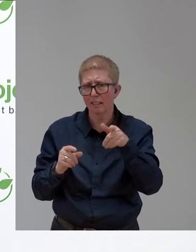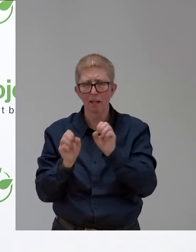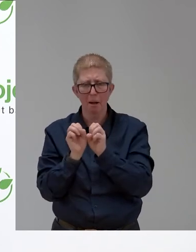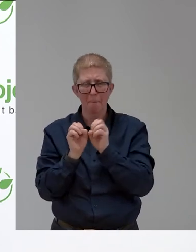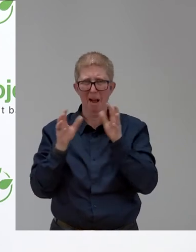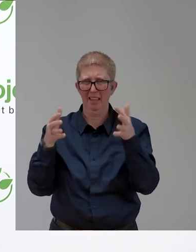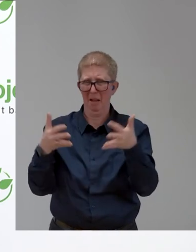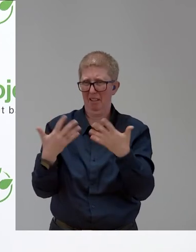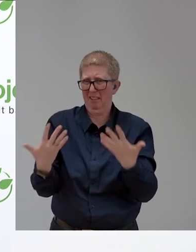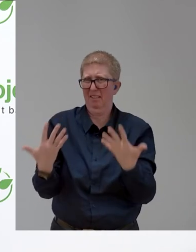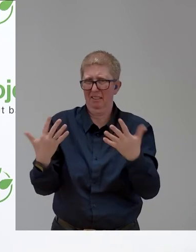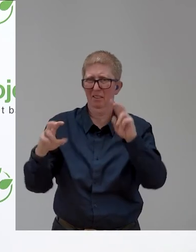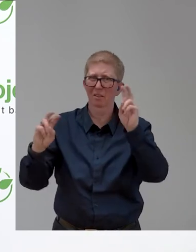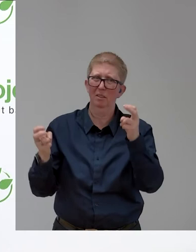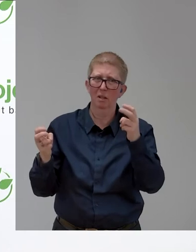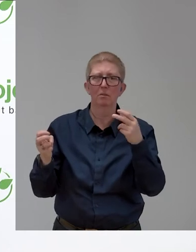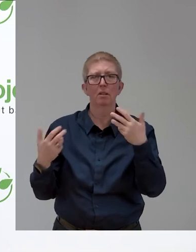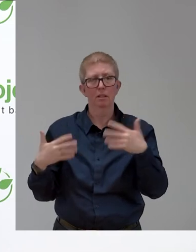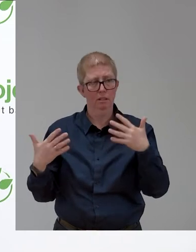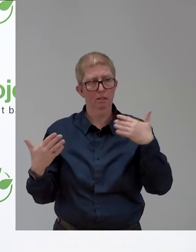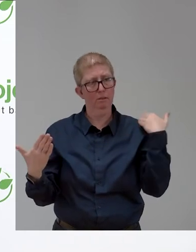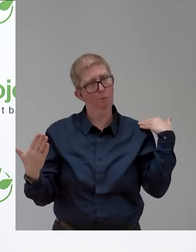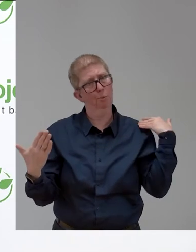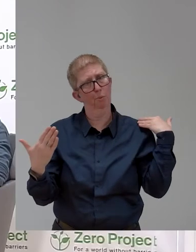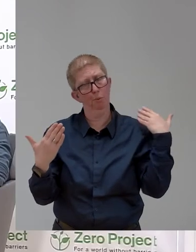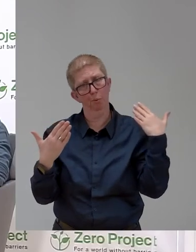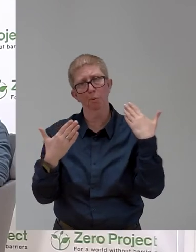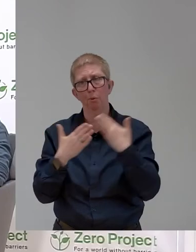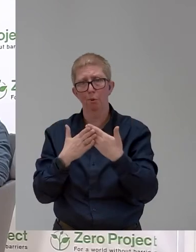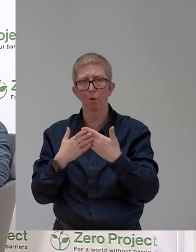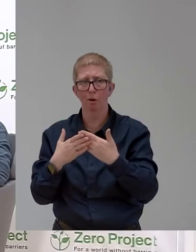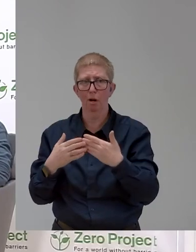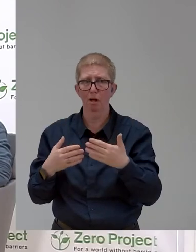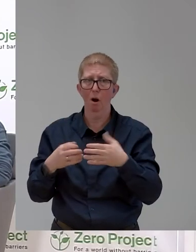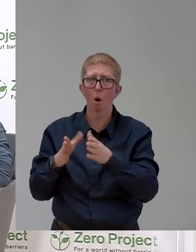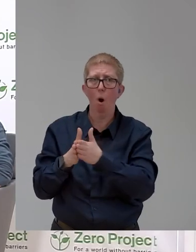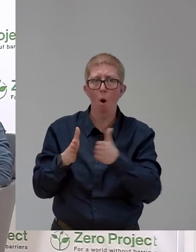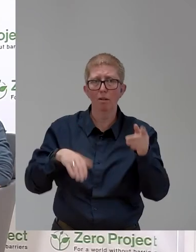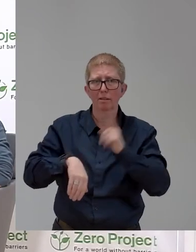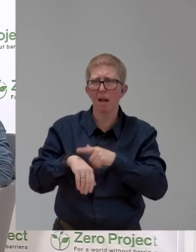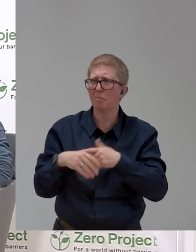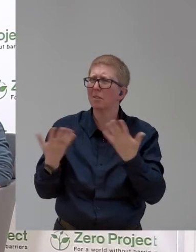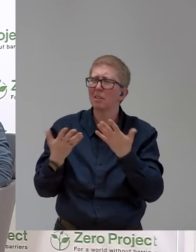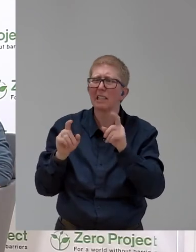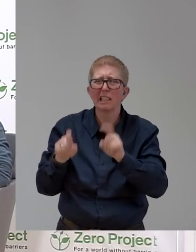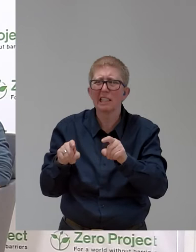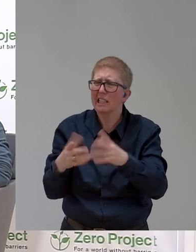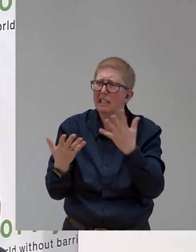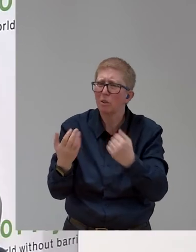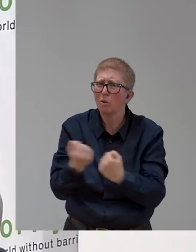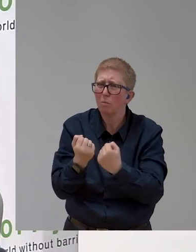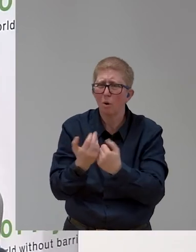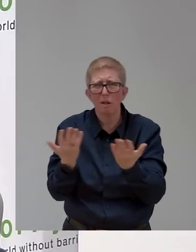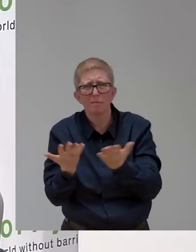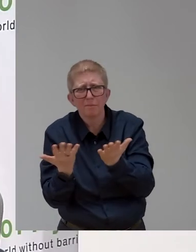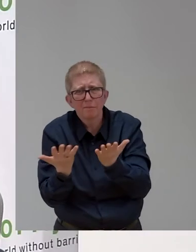on for quite some time. What is paramount to support persons with disabilities in it? Well, first of all, I think we could